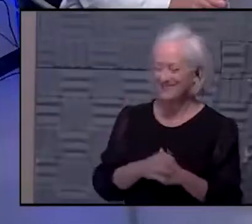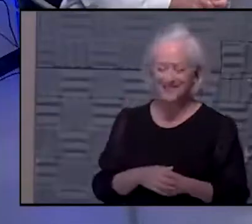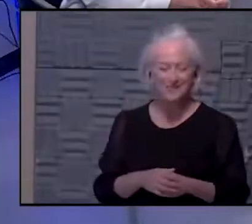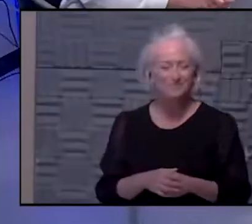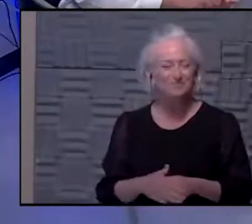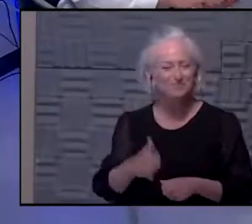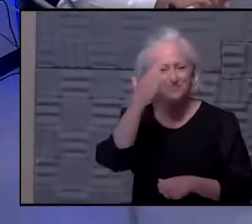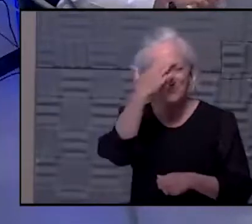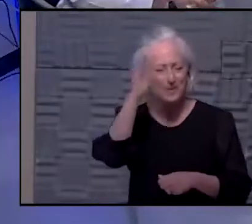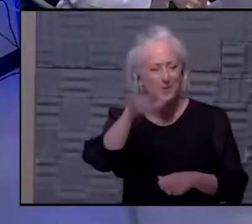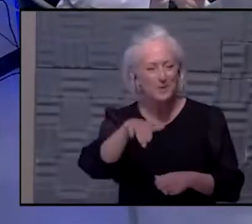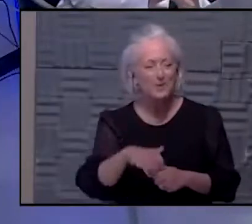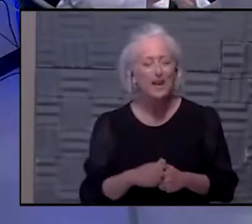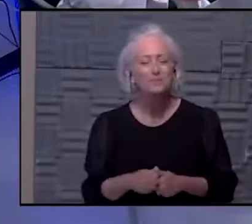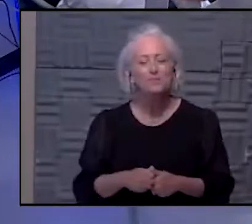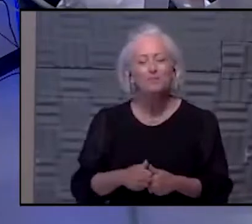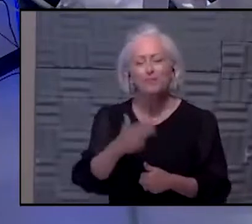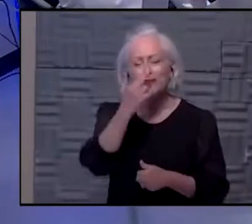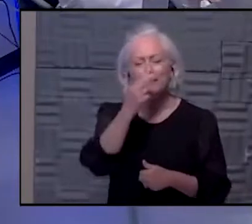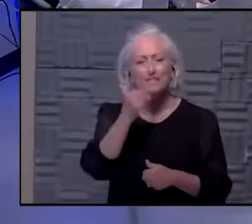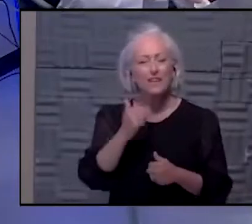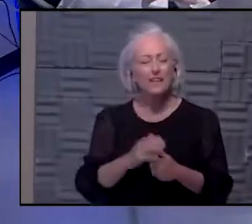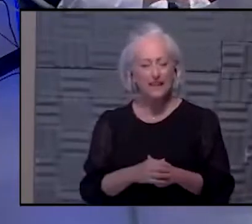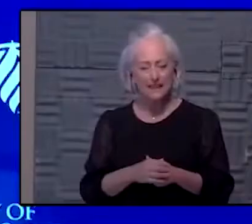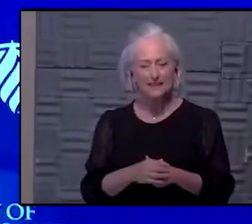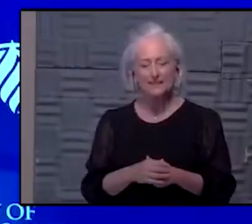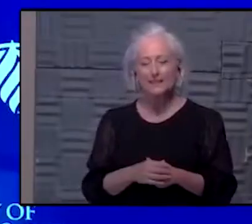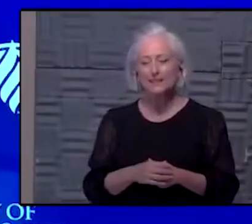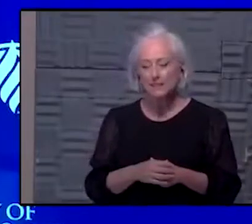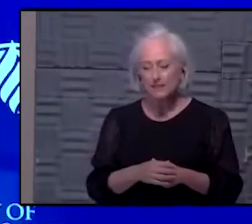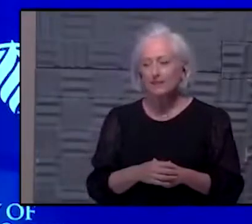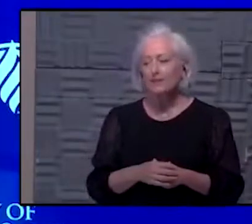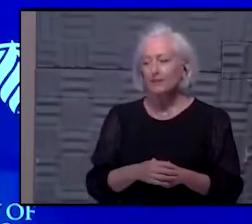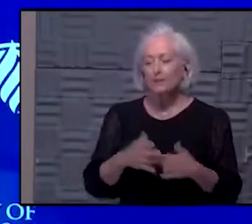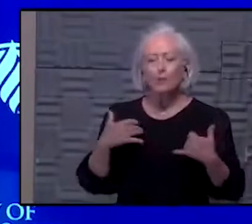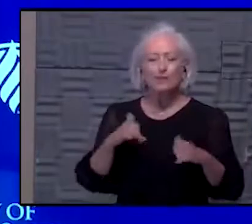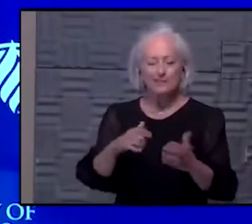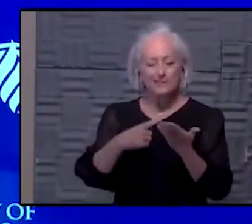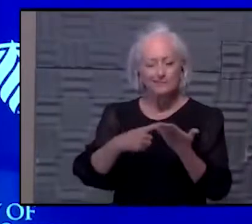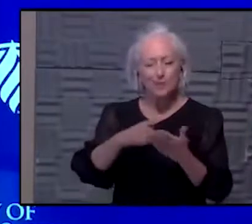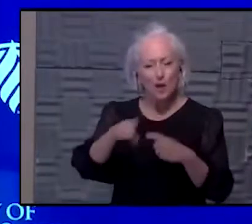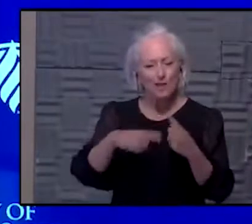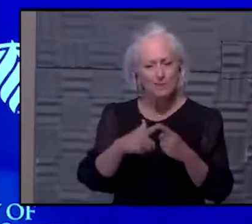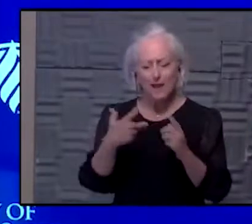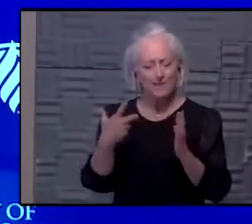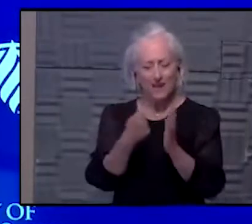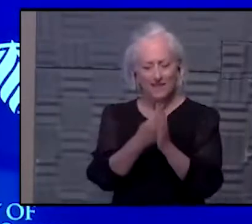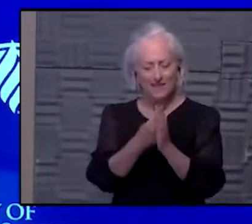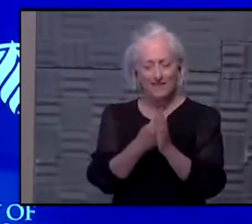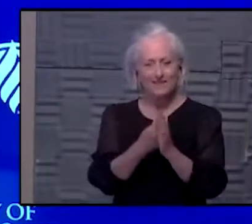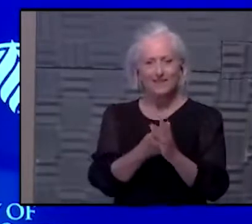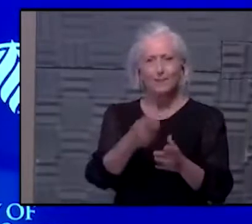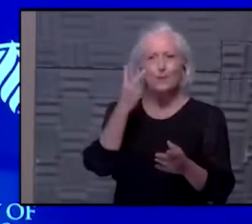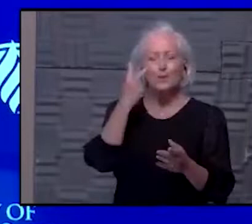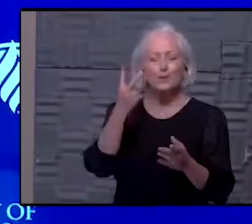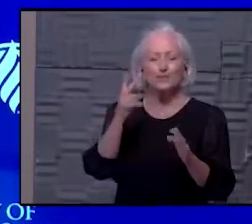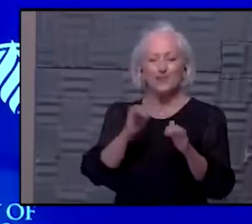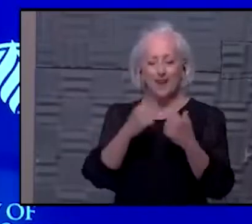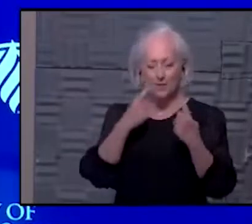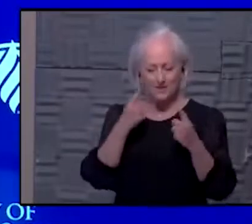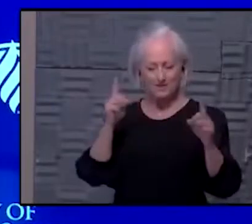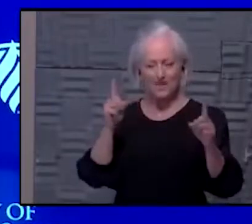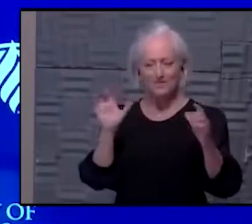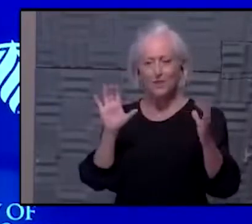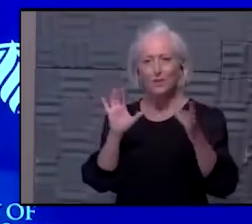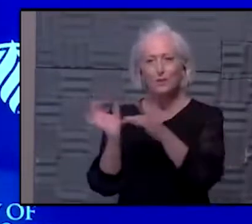You know, it's funny to me where we still have to have conversations about vaccination. Because you think about how successful things have been around polio